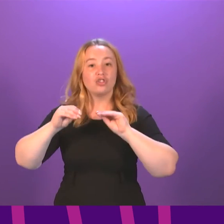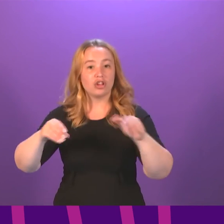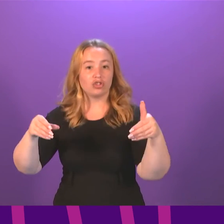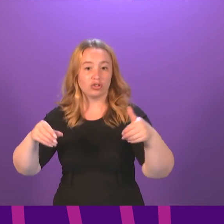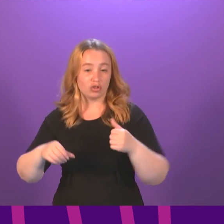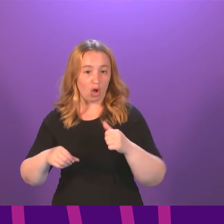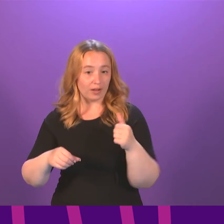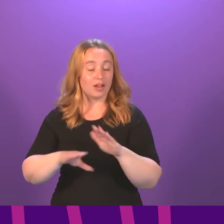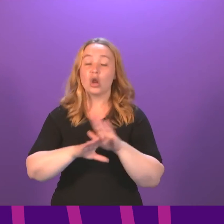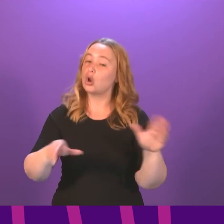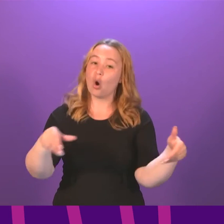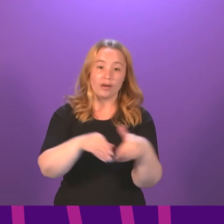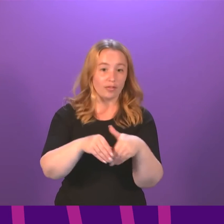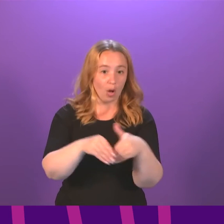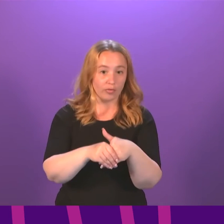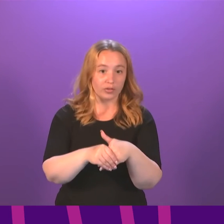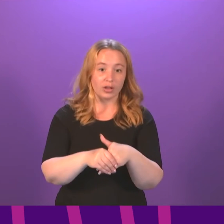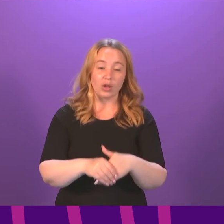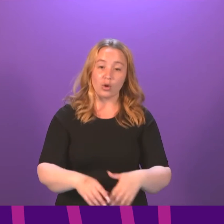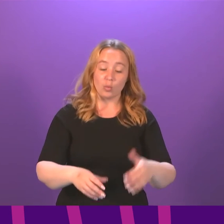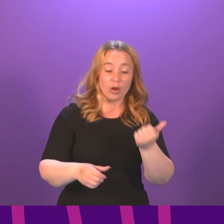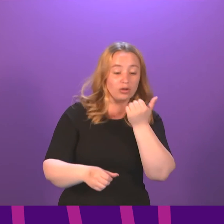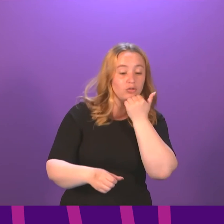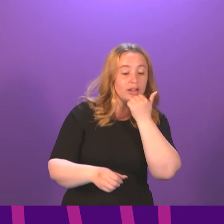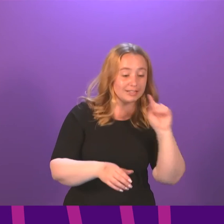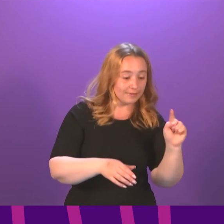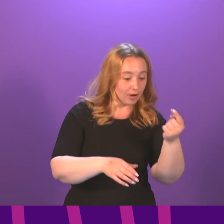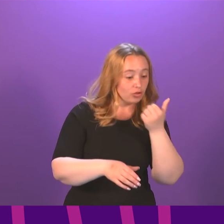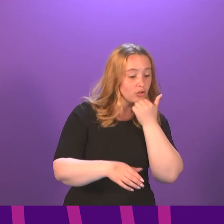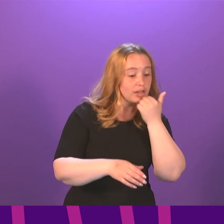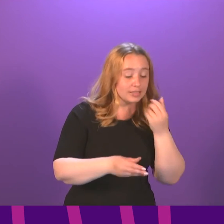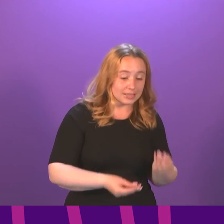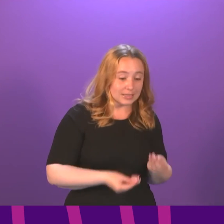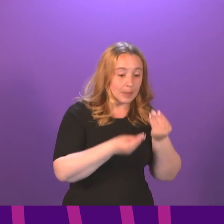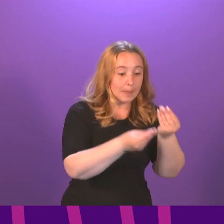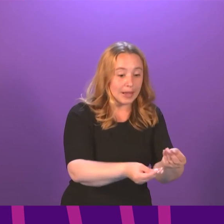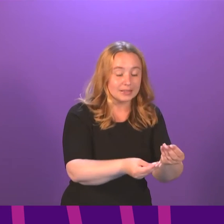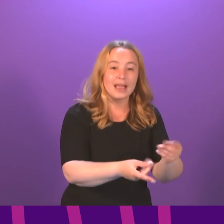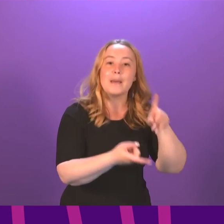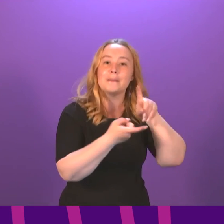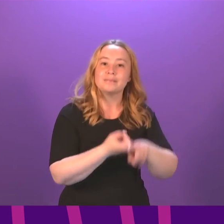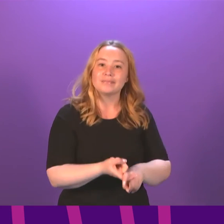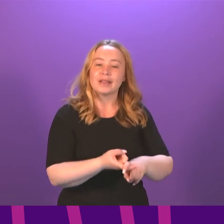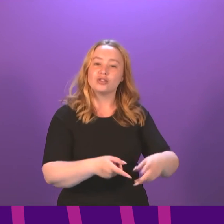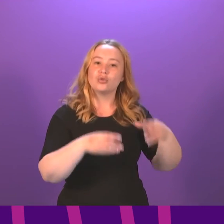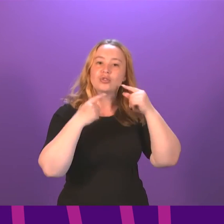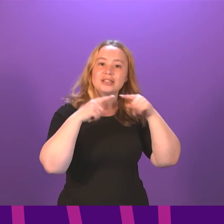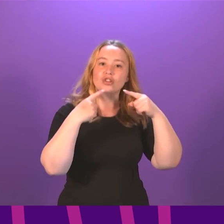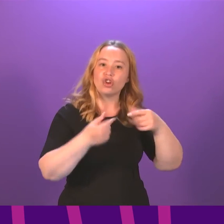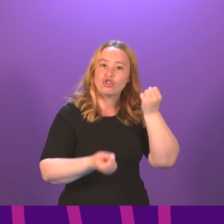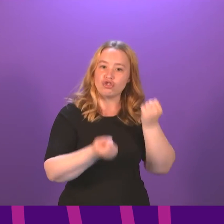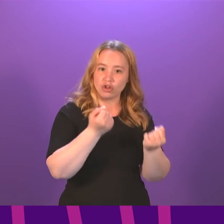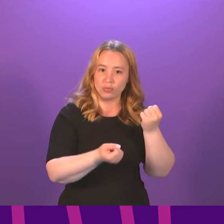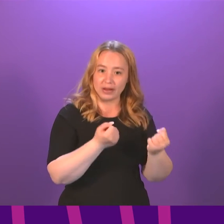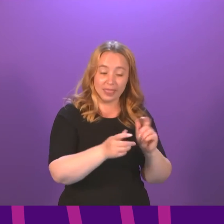at that stage. Once the provisional grades have been submitted to the SQE, and, again, they are based on teacher judgment, not algorithms, they will not be